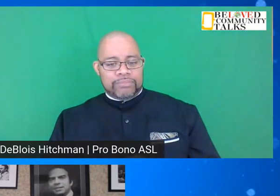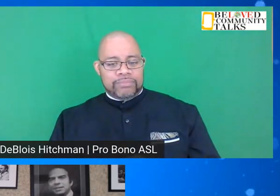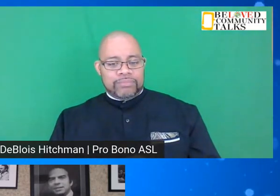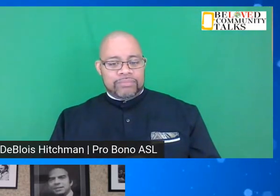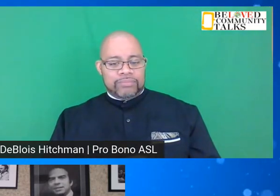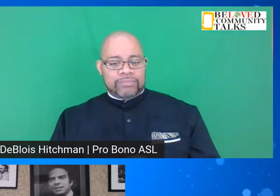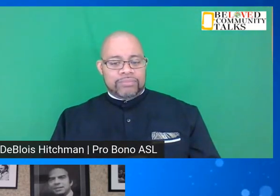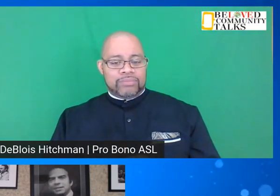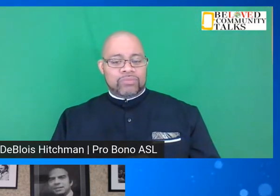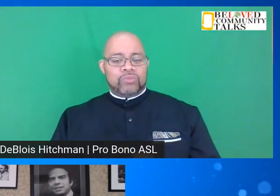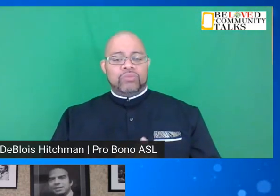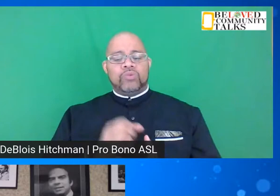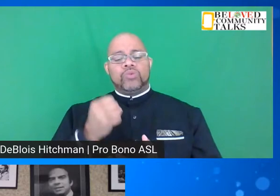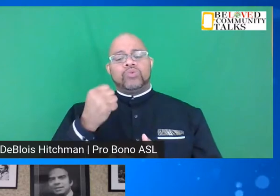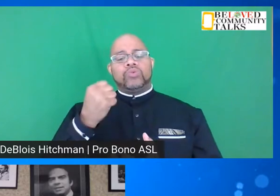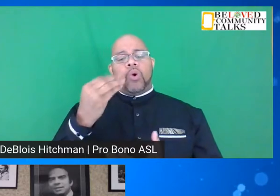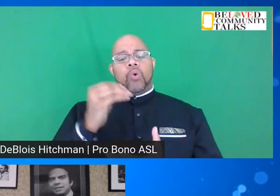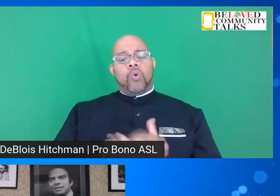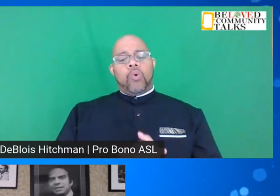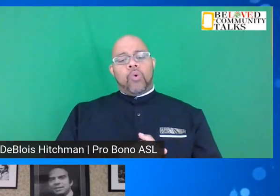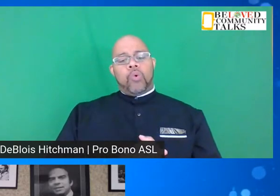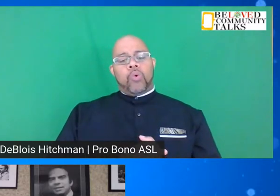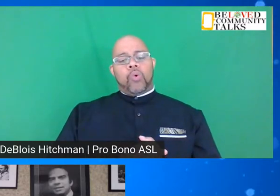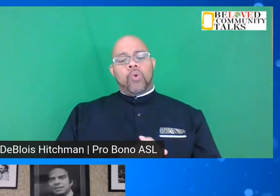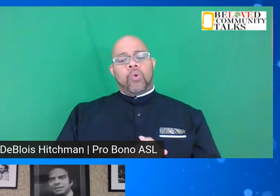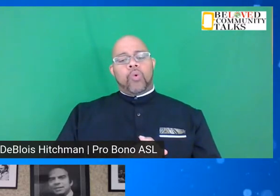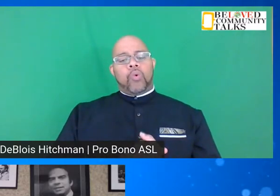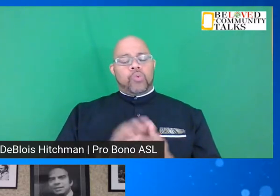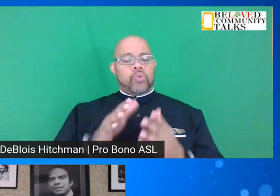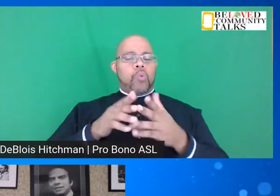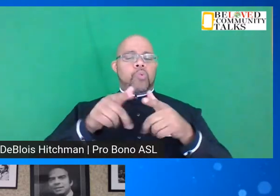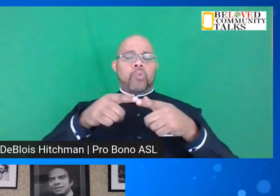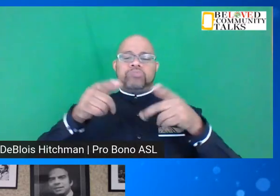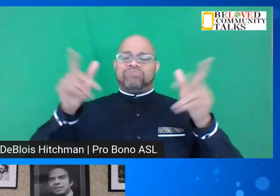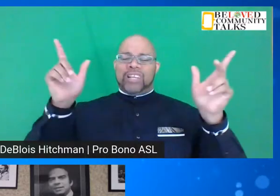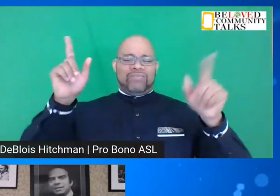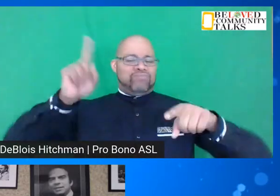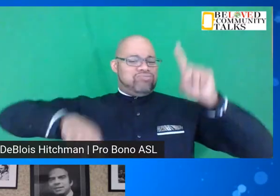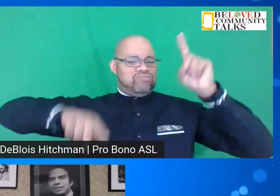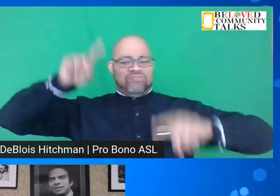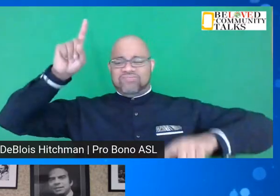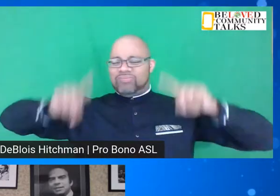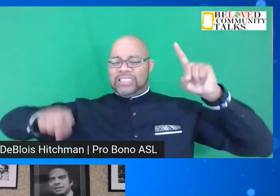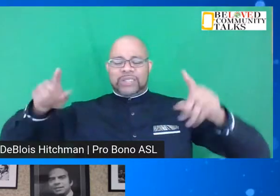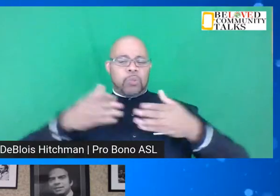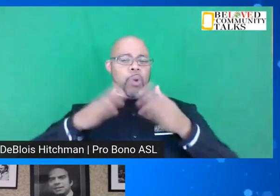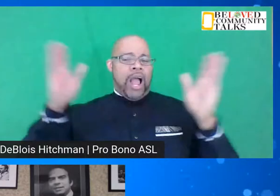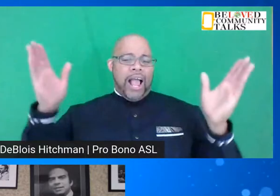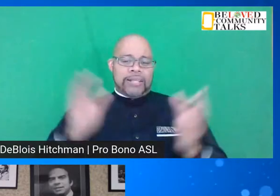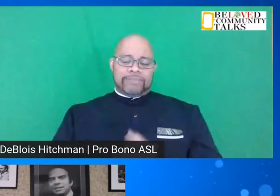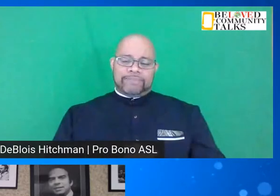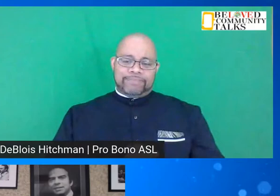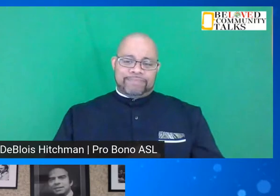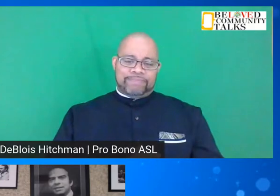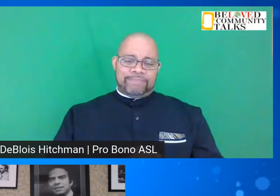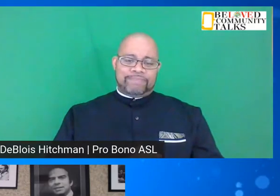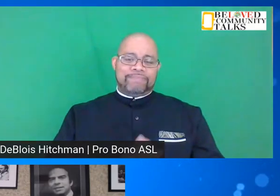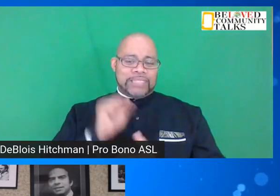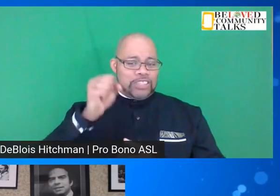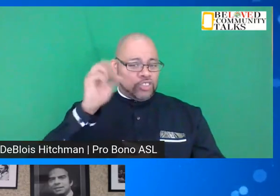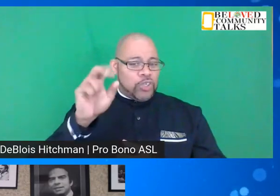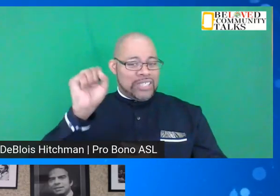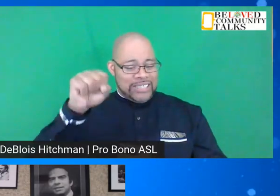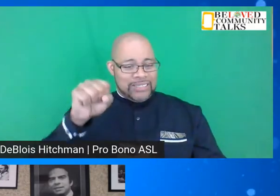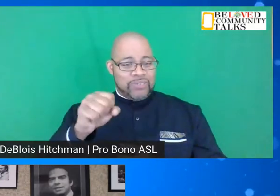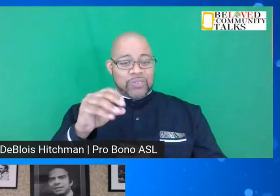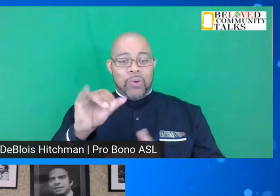so it's it's a wide variety of things yes sir yes sir so